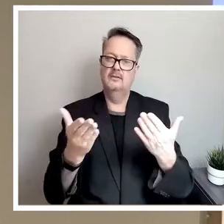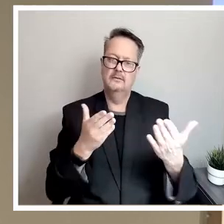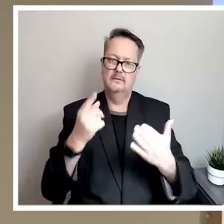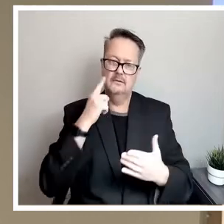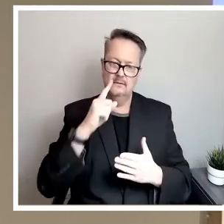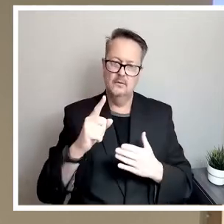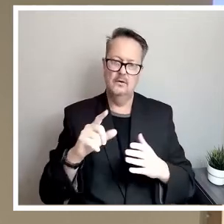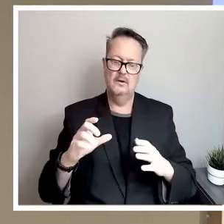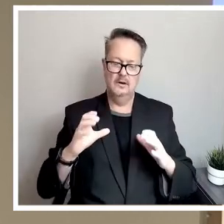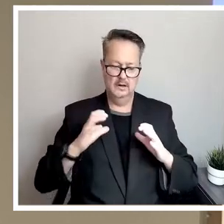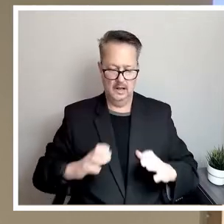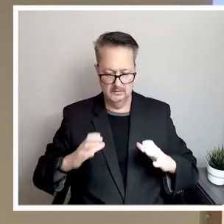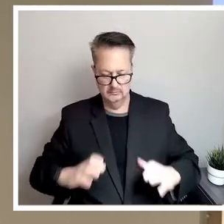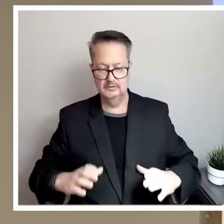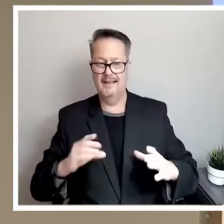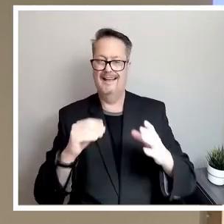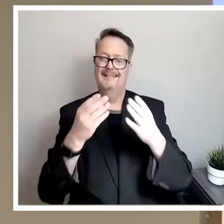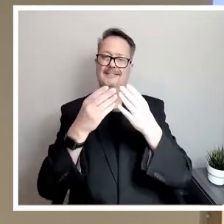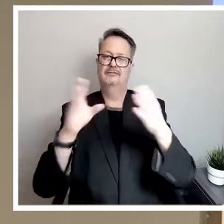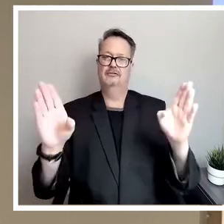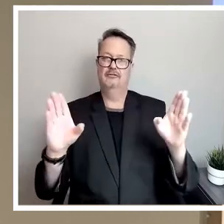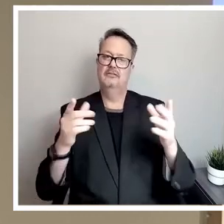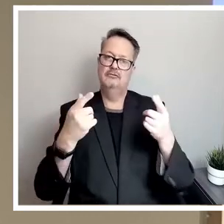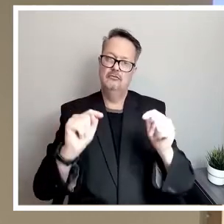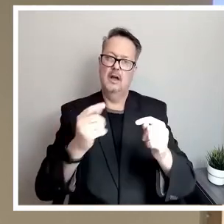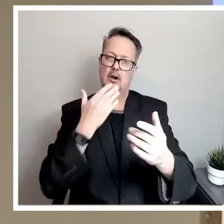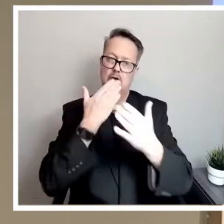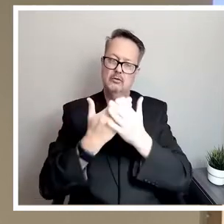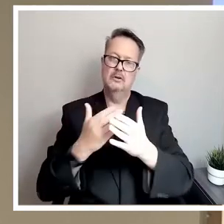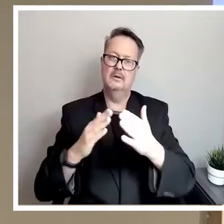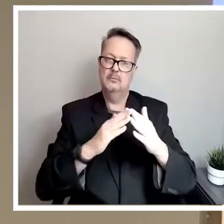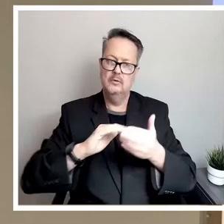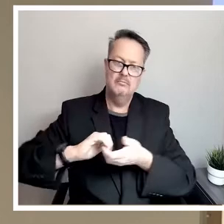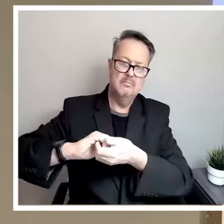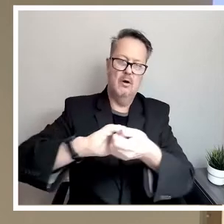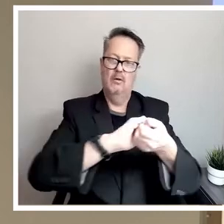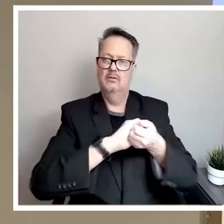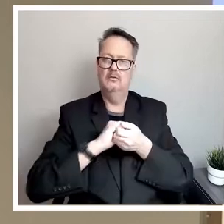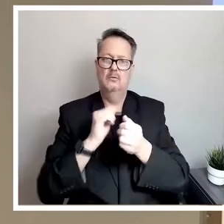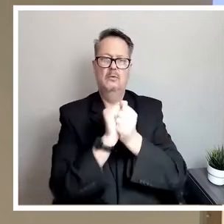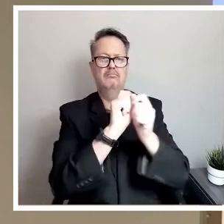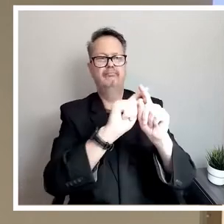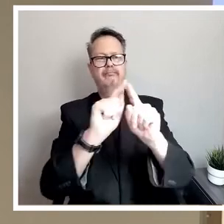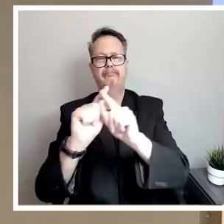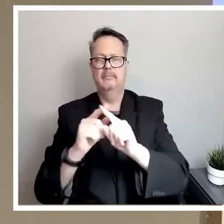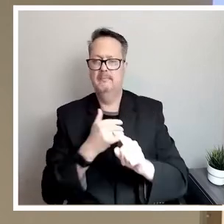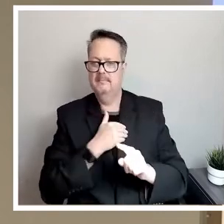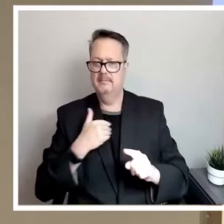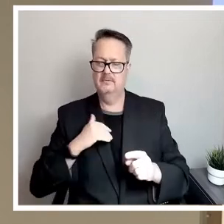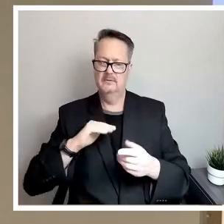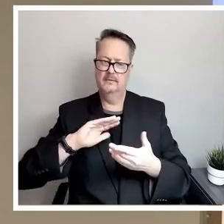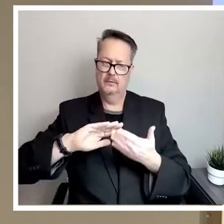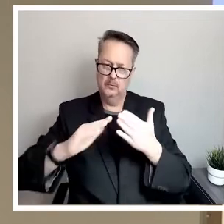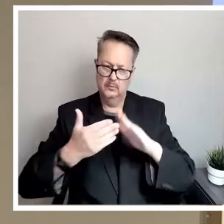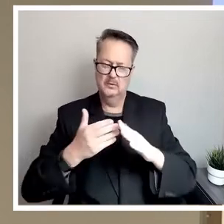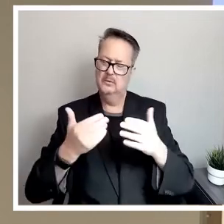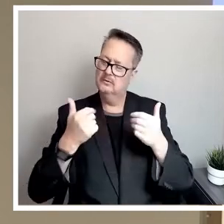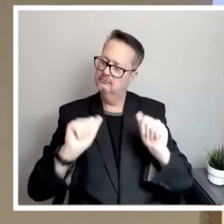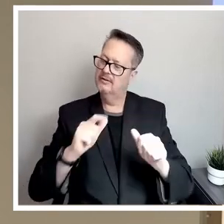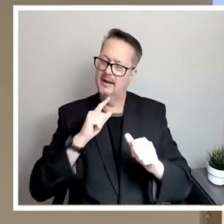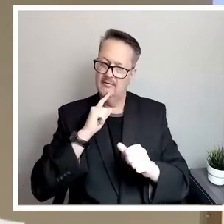and generally being trying to be good community partners with all the various members of the community that we're trying, very difficult,